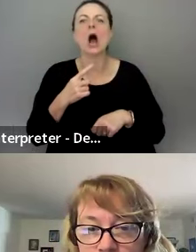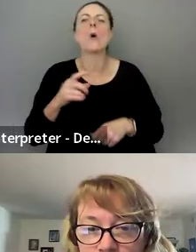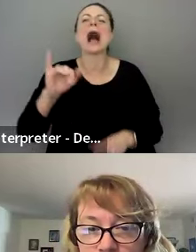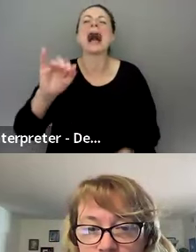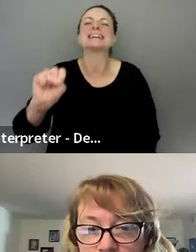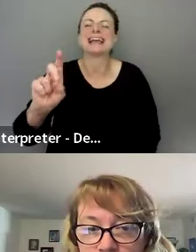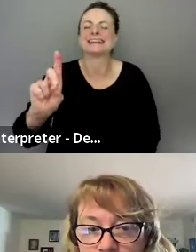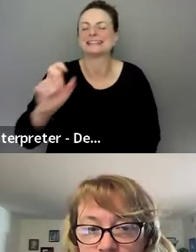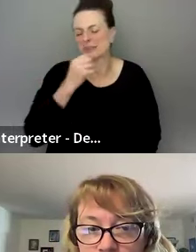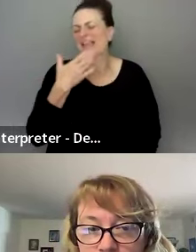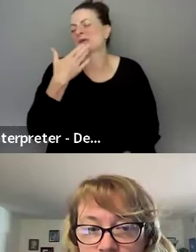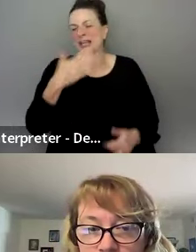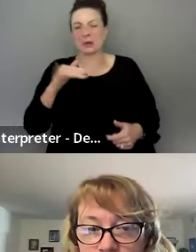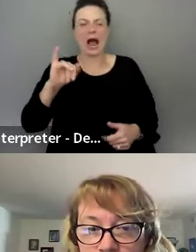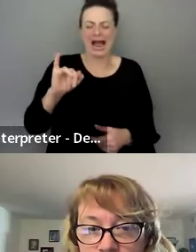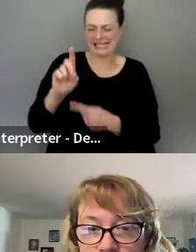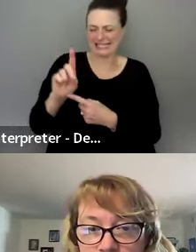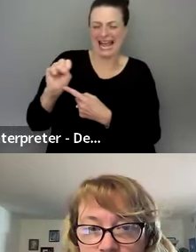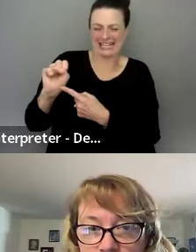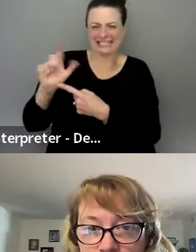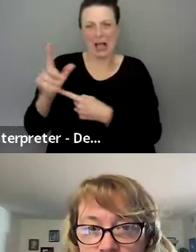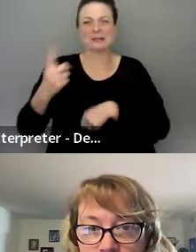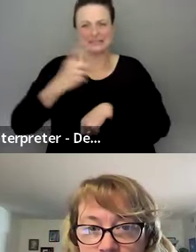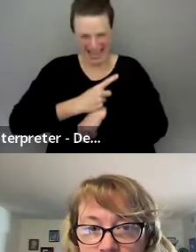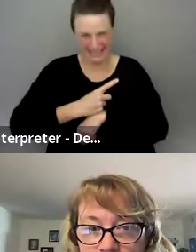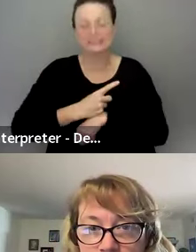About the International Day of Sign Languages?